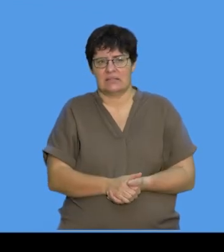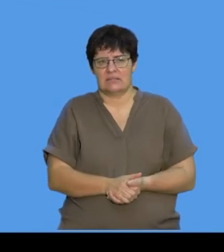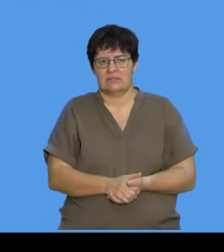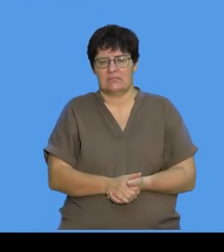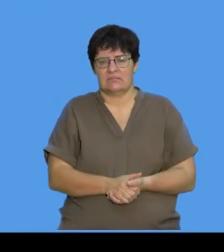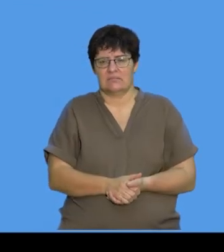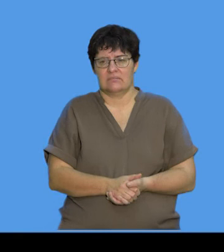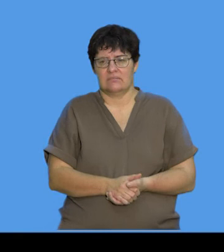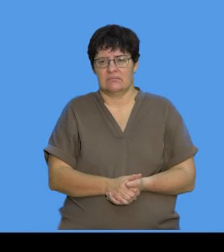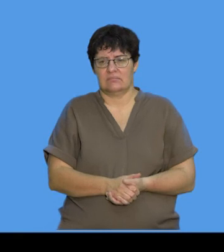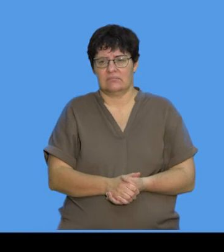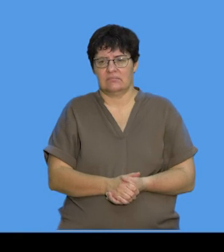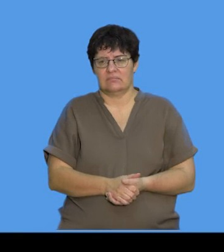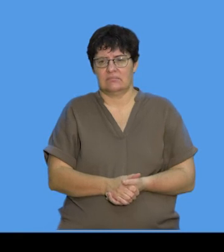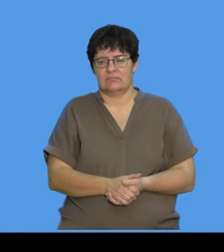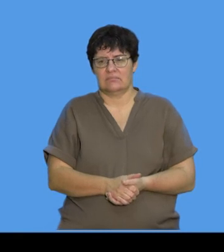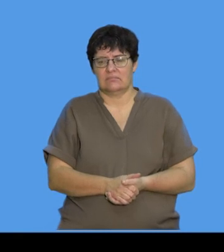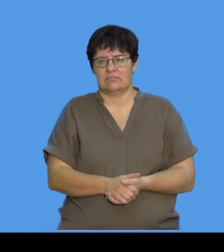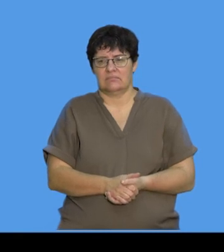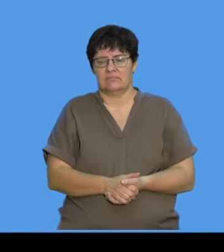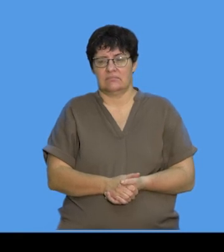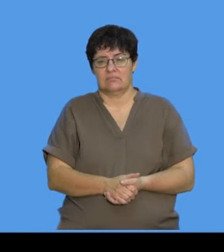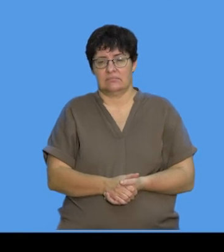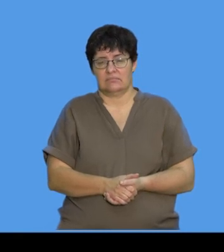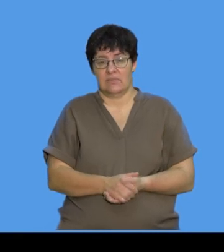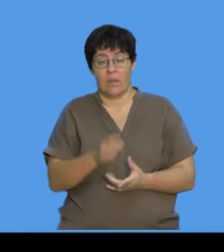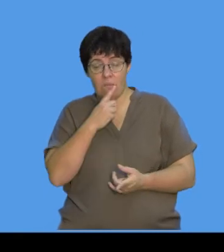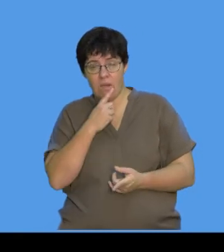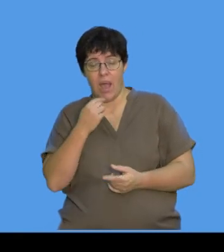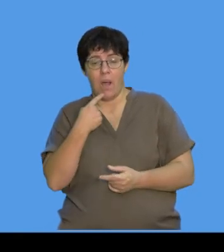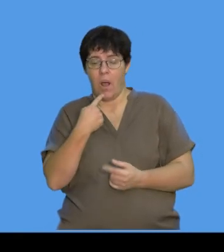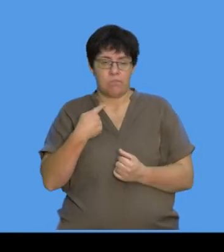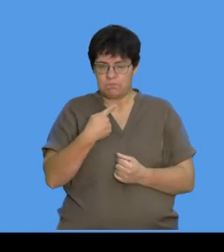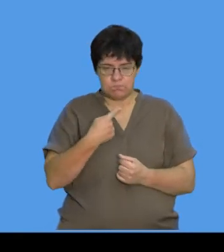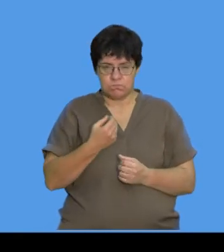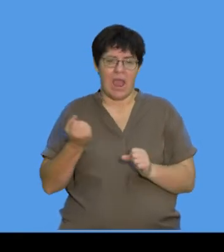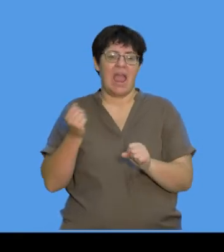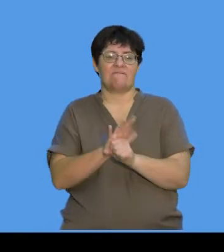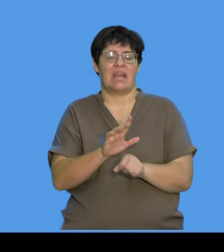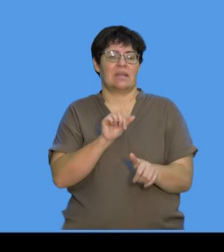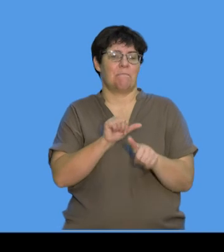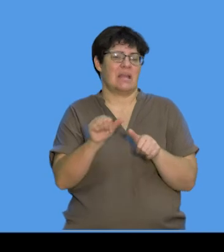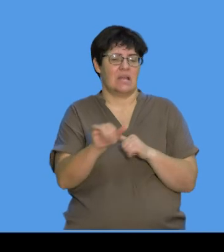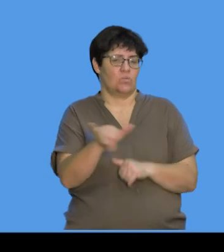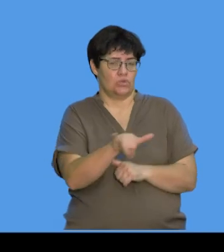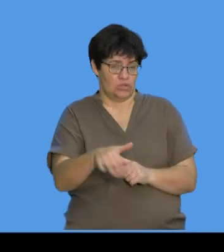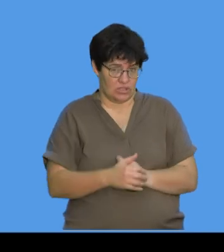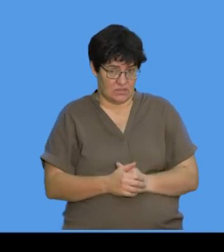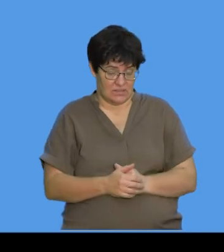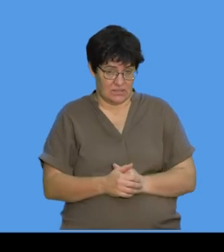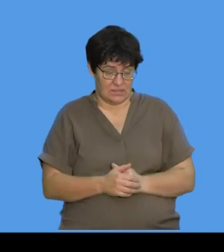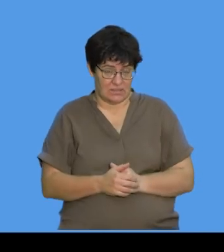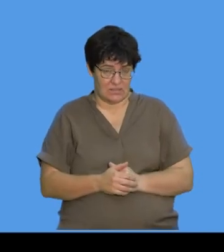go. Which mouthwash is the most effective? Explain your reasoning. Okay. So, which